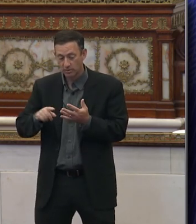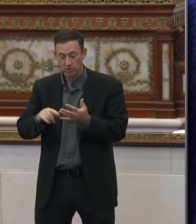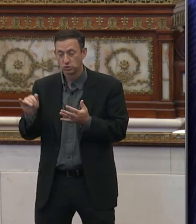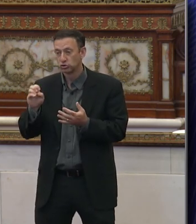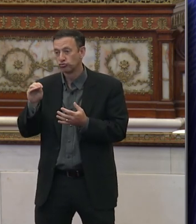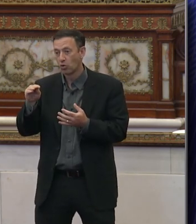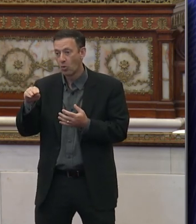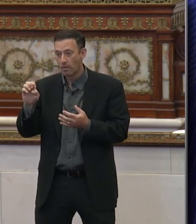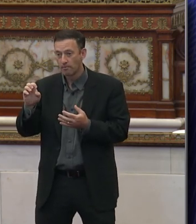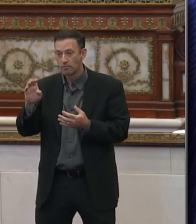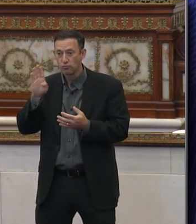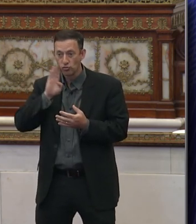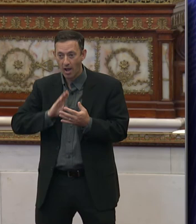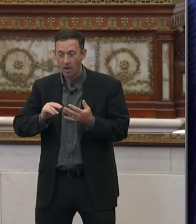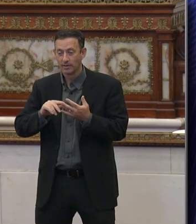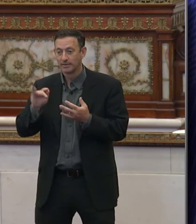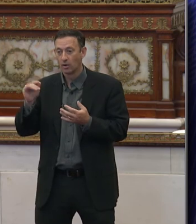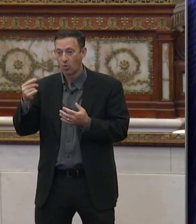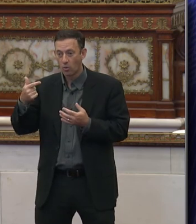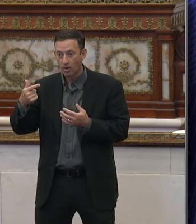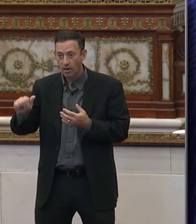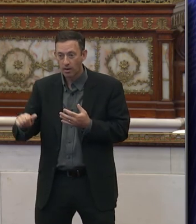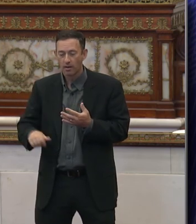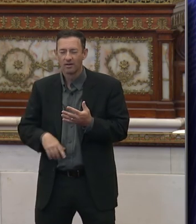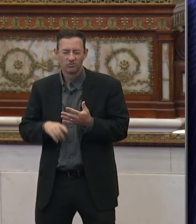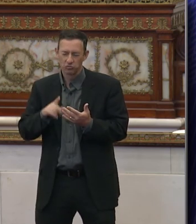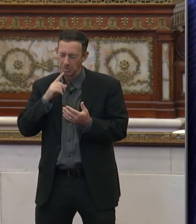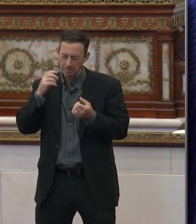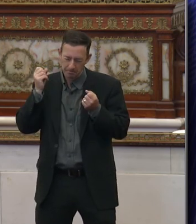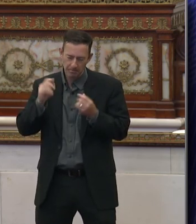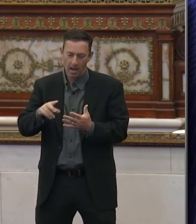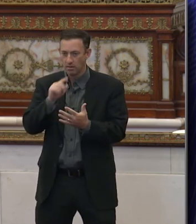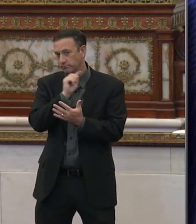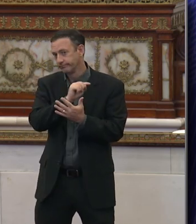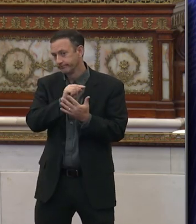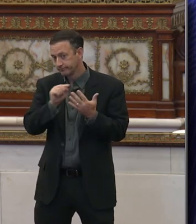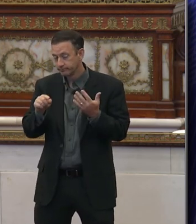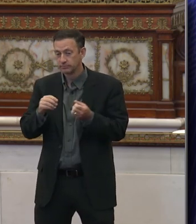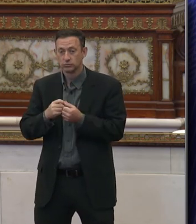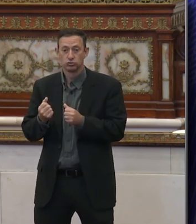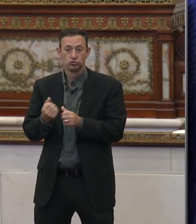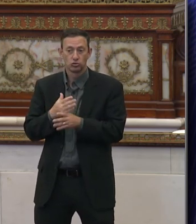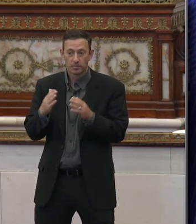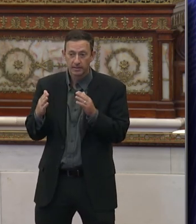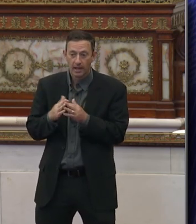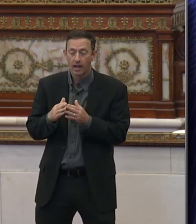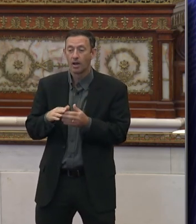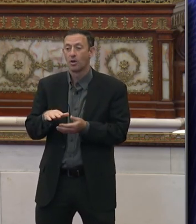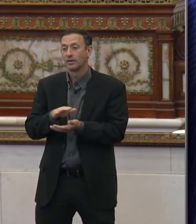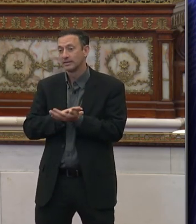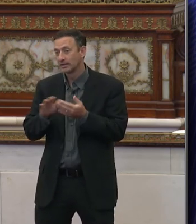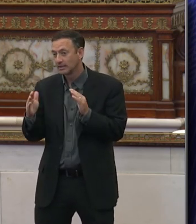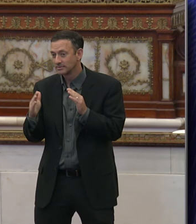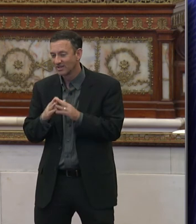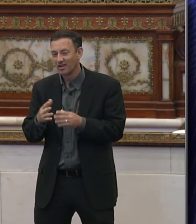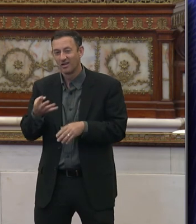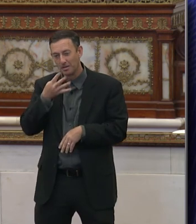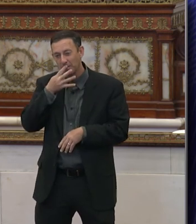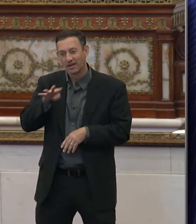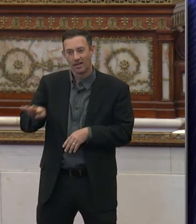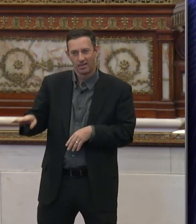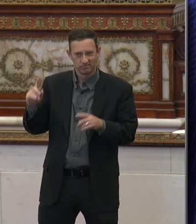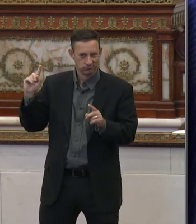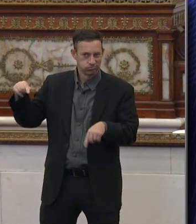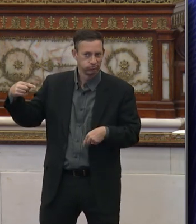in Tioga. There's, you know, so many others in Germantown and Nicetown. And they've been neglected for a long